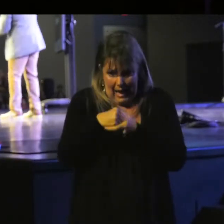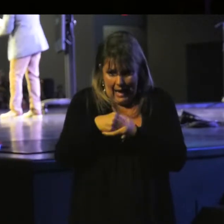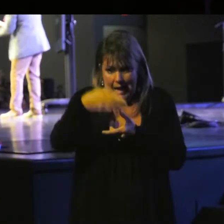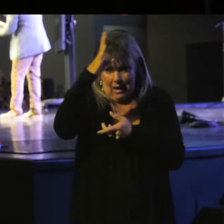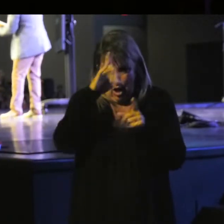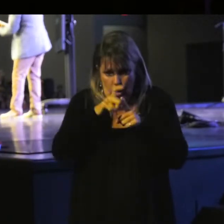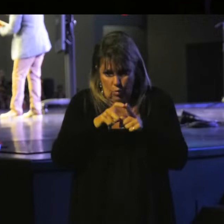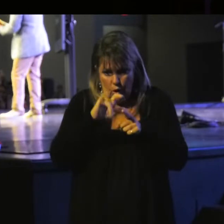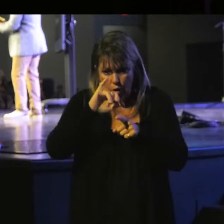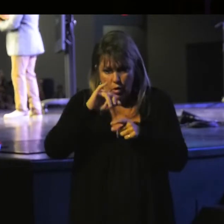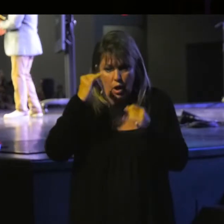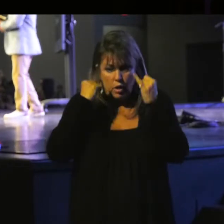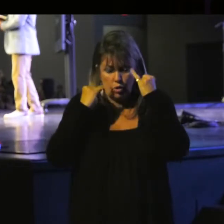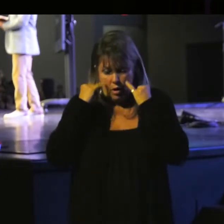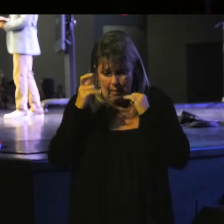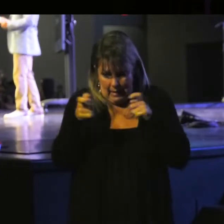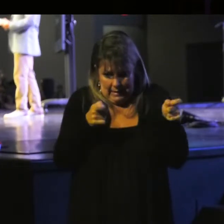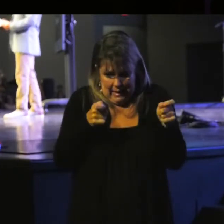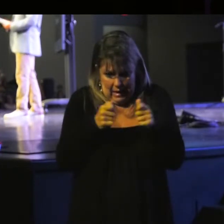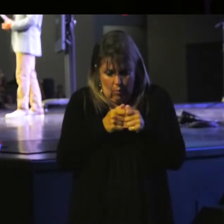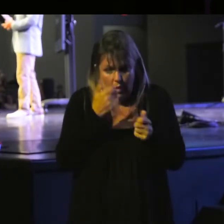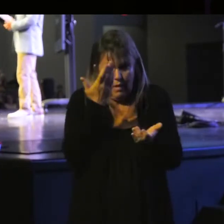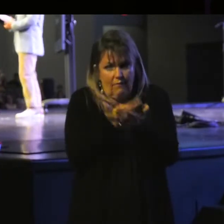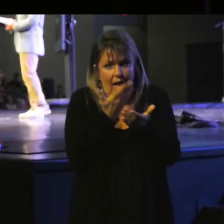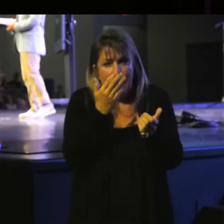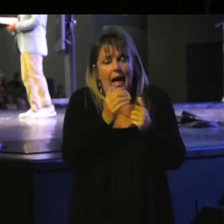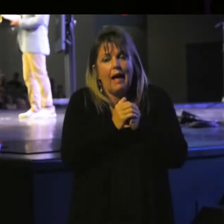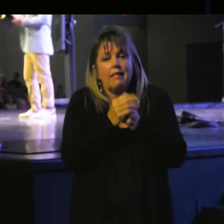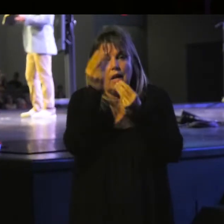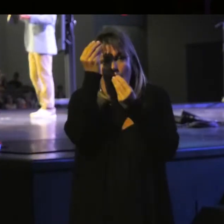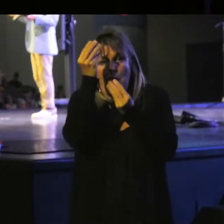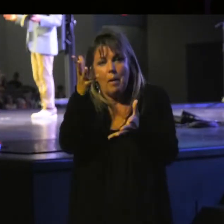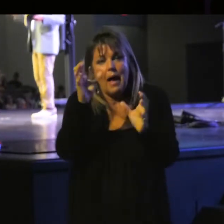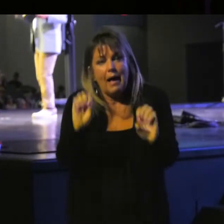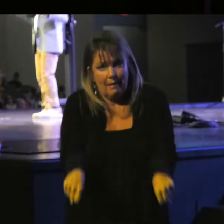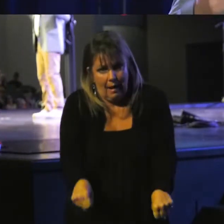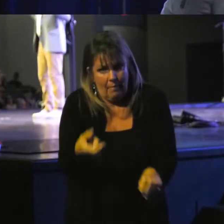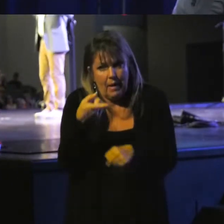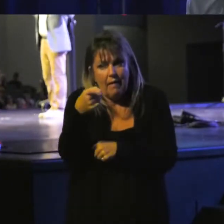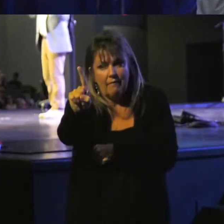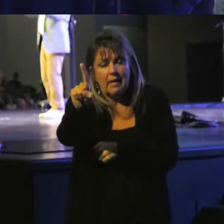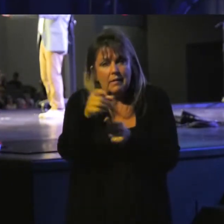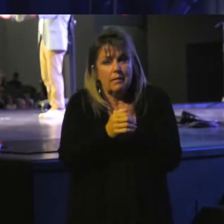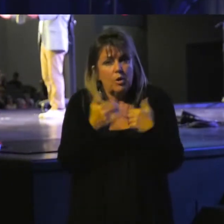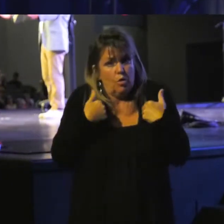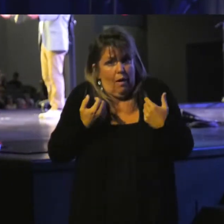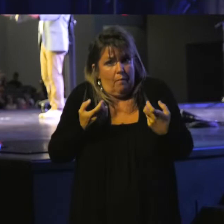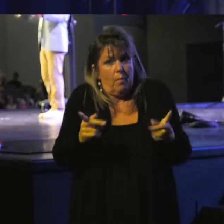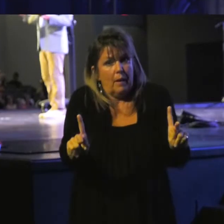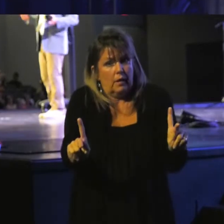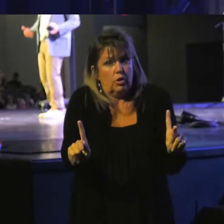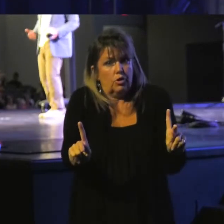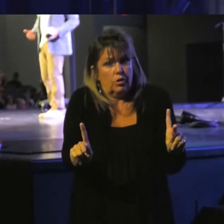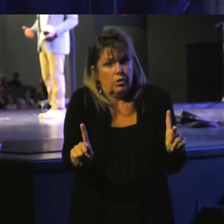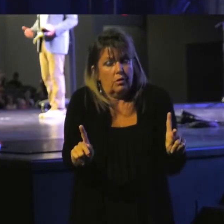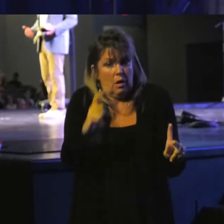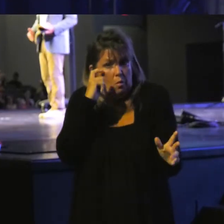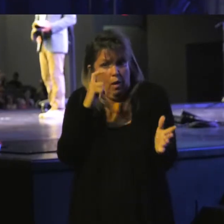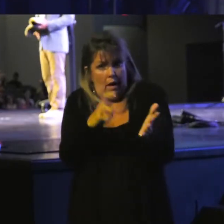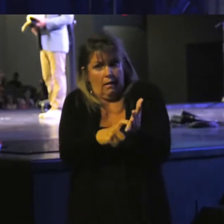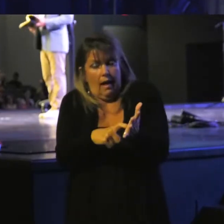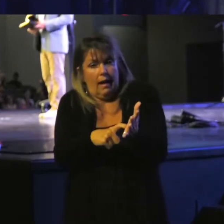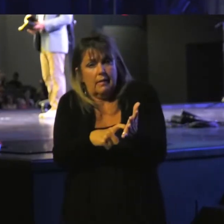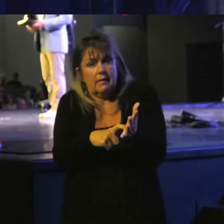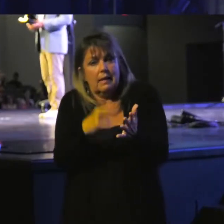So Jeremiah is dealing with the fact that obeying with be offensive. You have permission to recognize